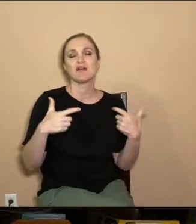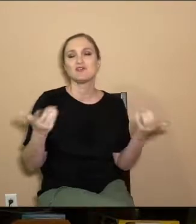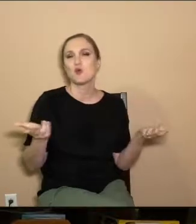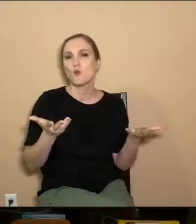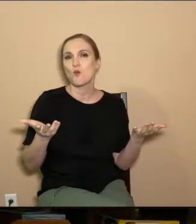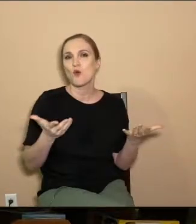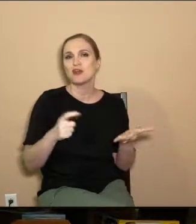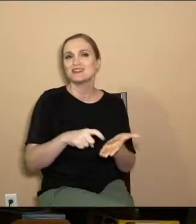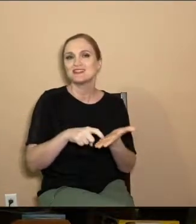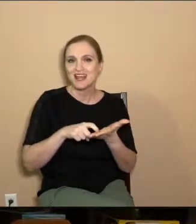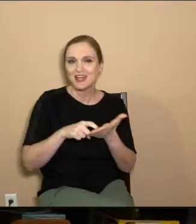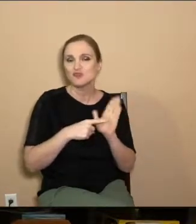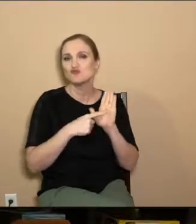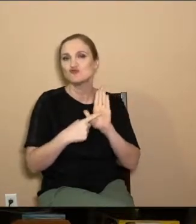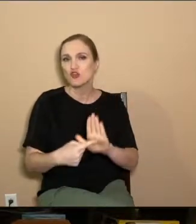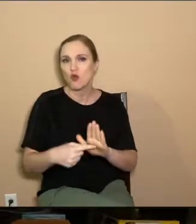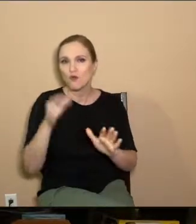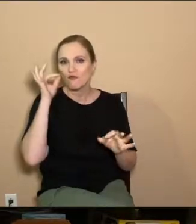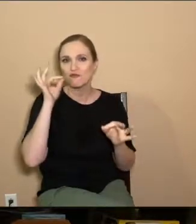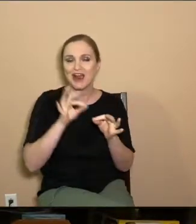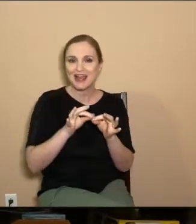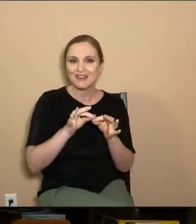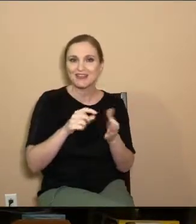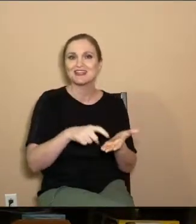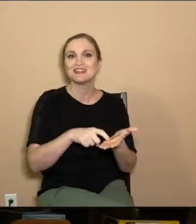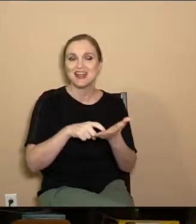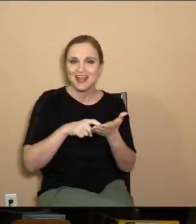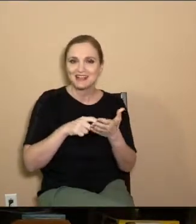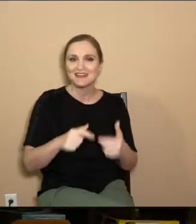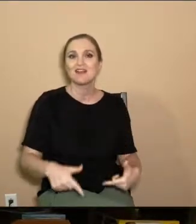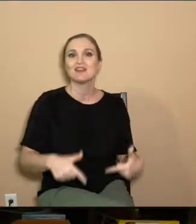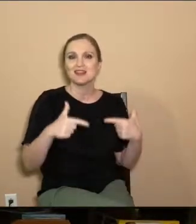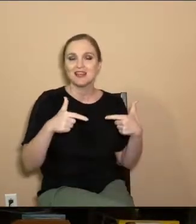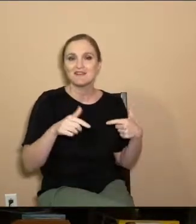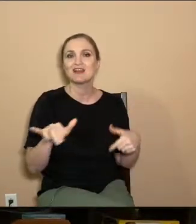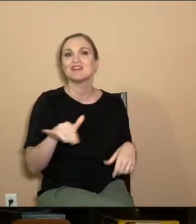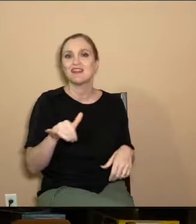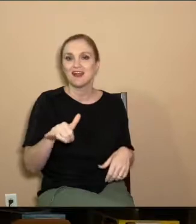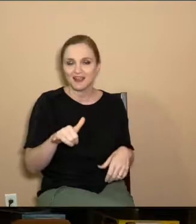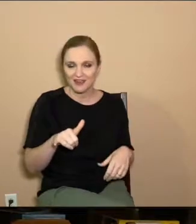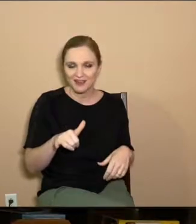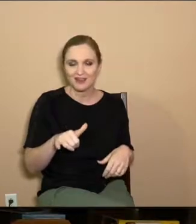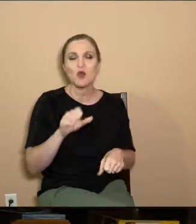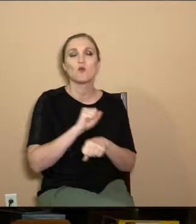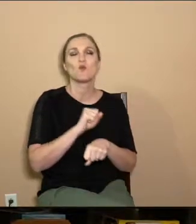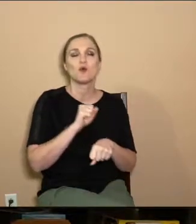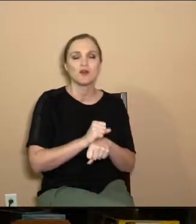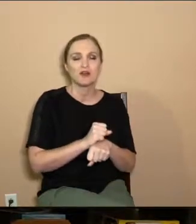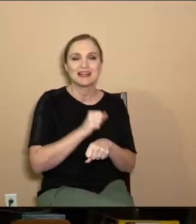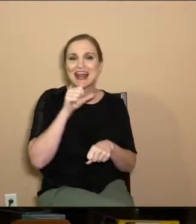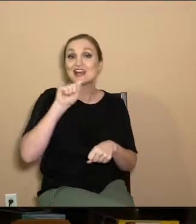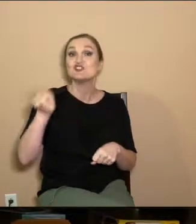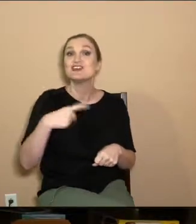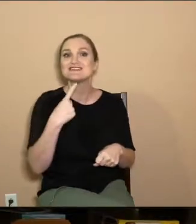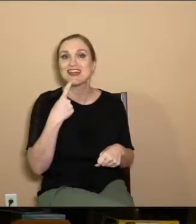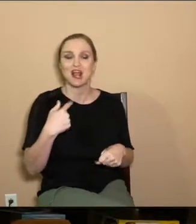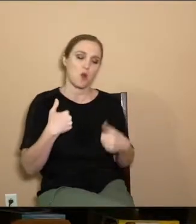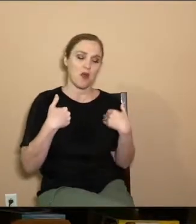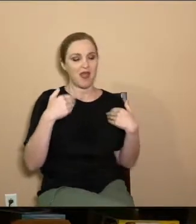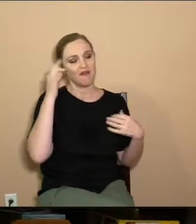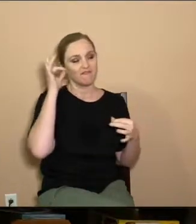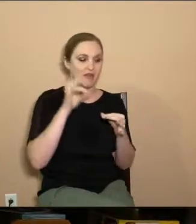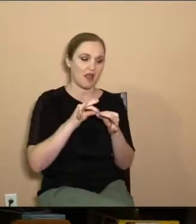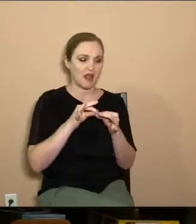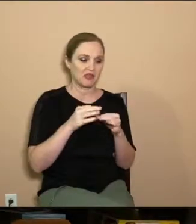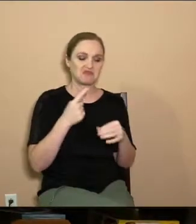does it take to show genuine faith? It takes living it out in practice, not just saying with our lips that we have faith in